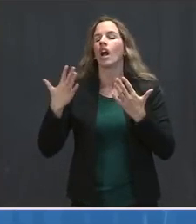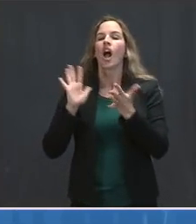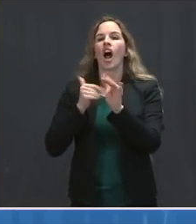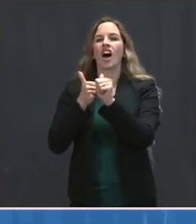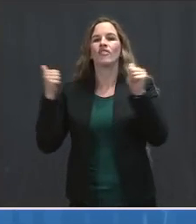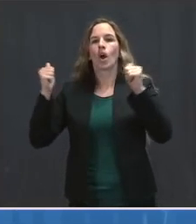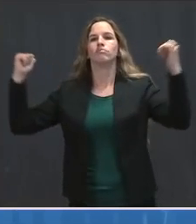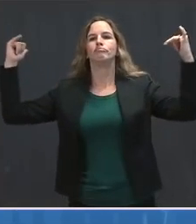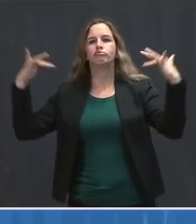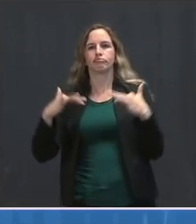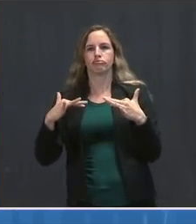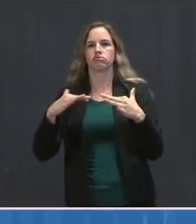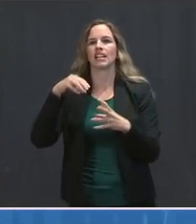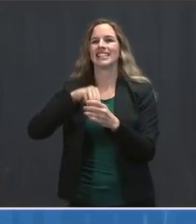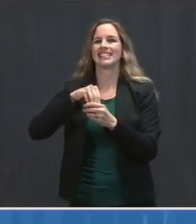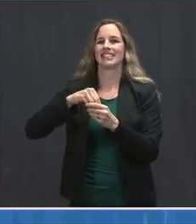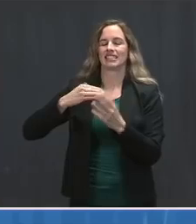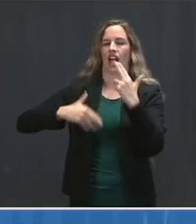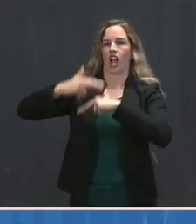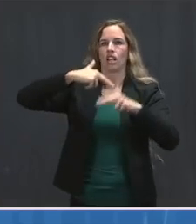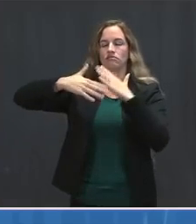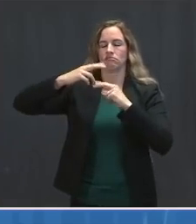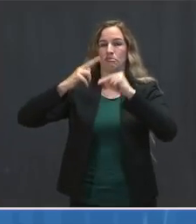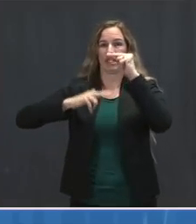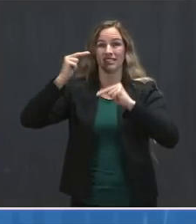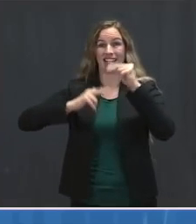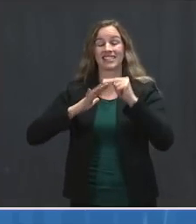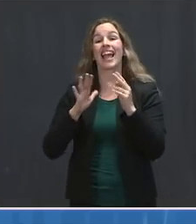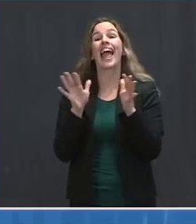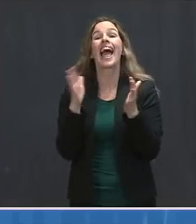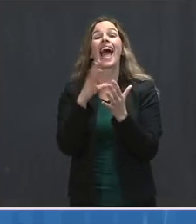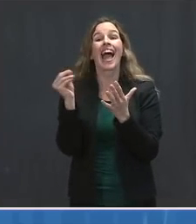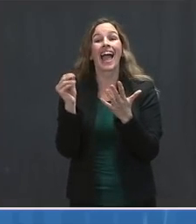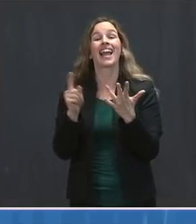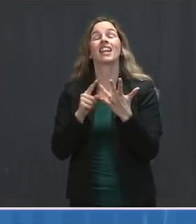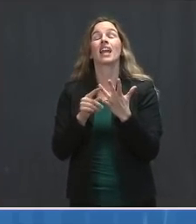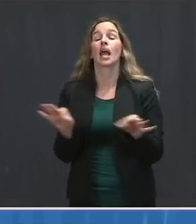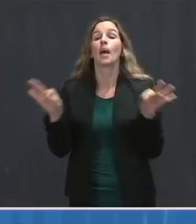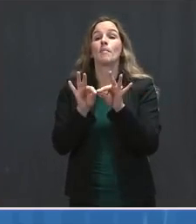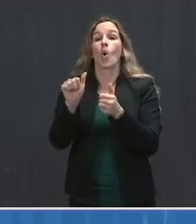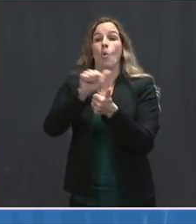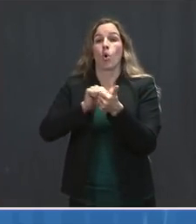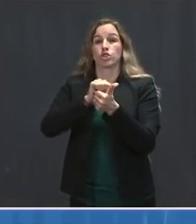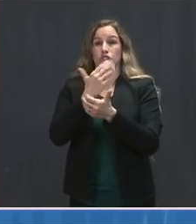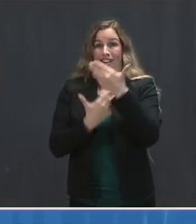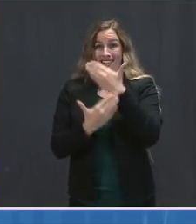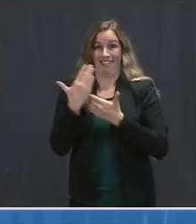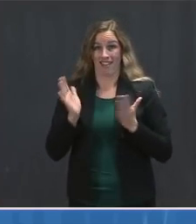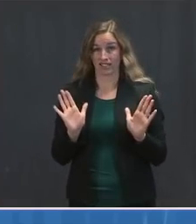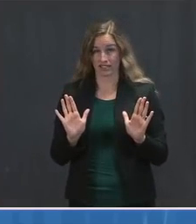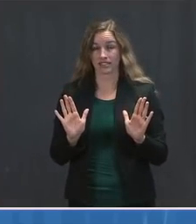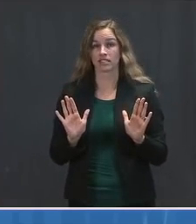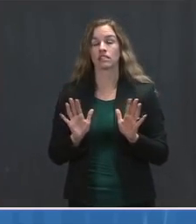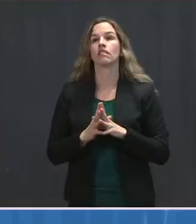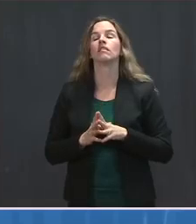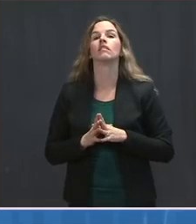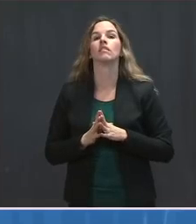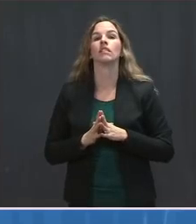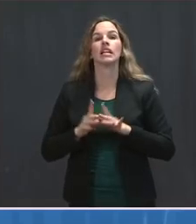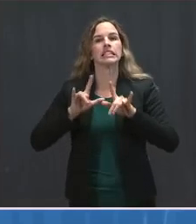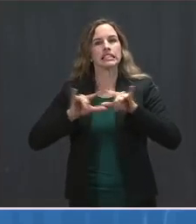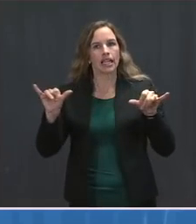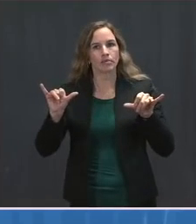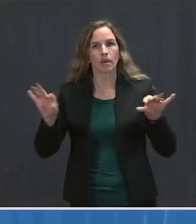particularly indoors, and the washing of hands. At the same time, as another very important mechanism of dampening